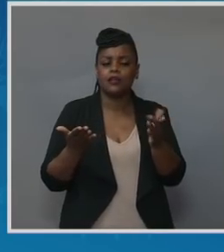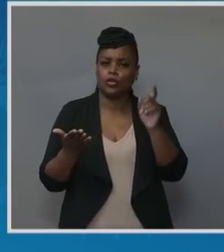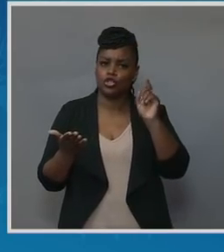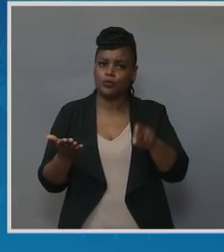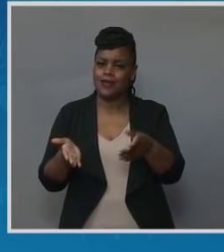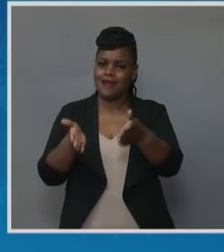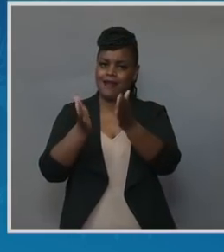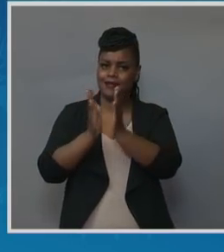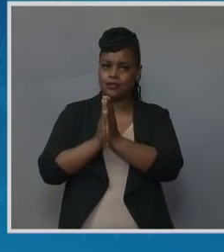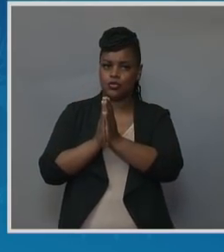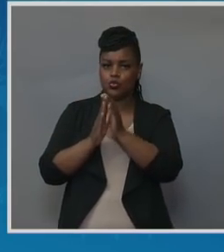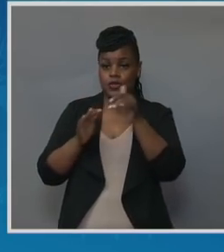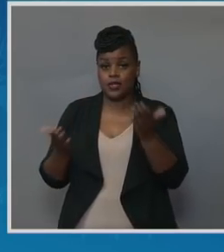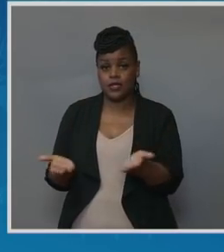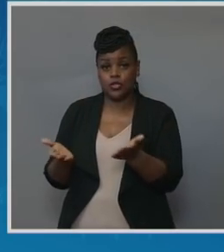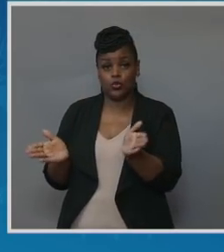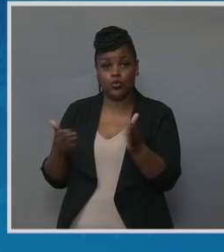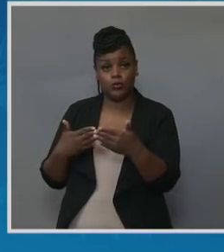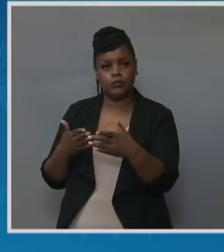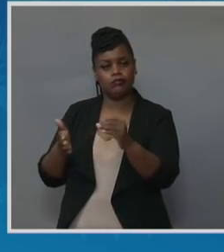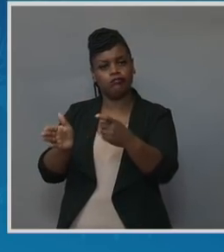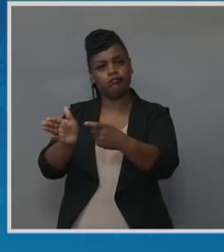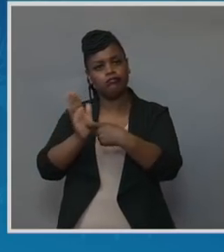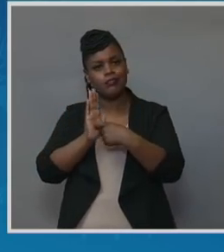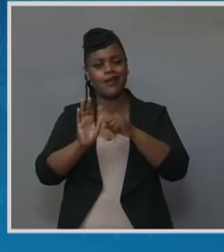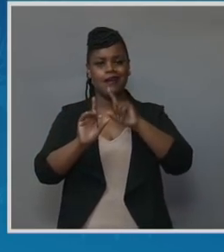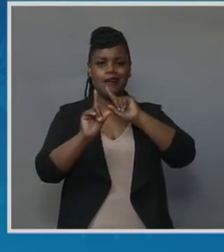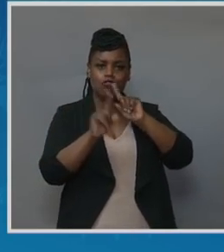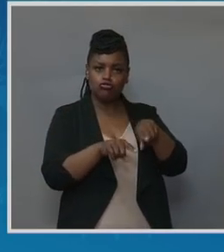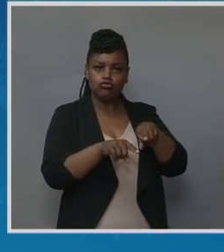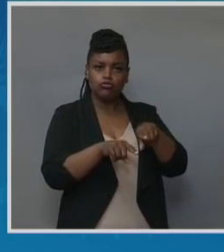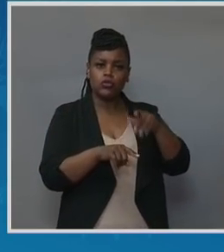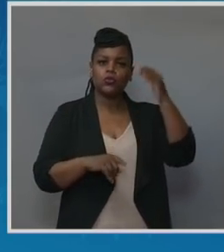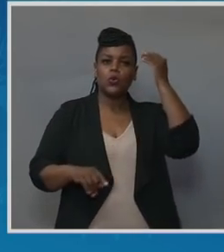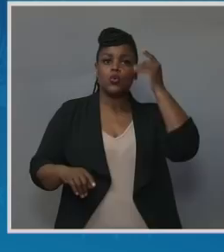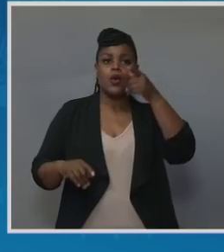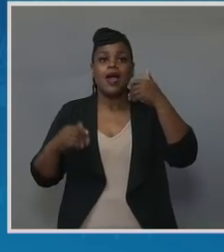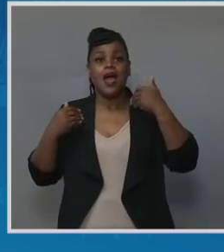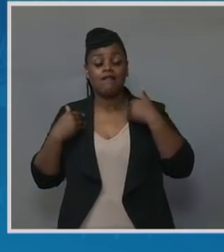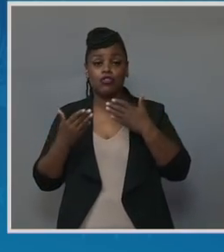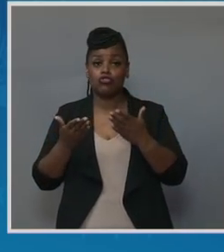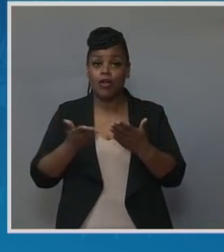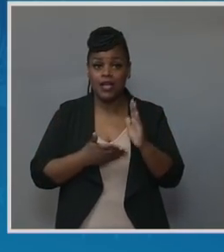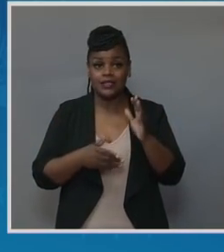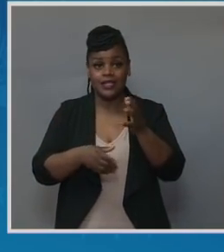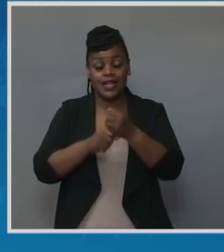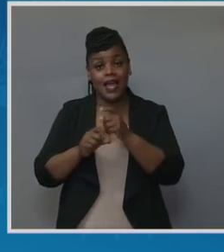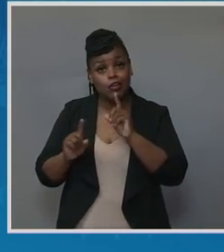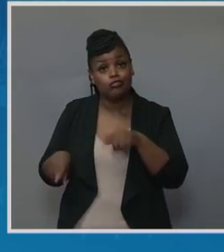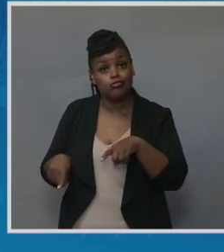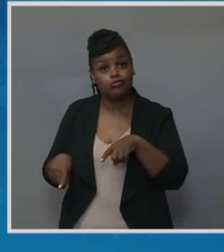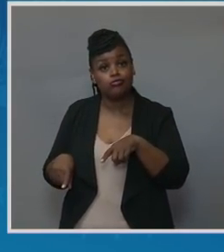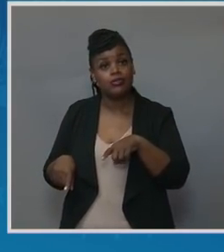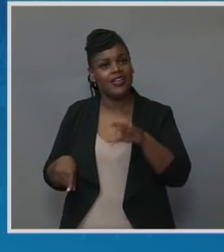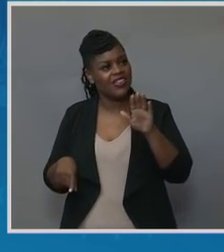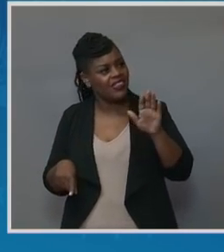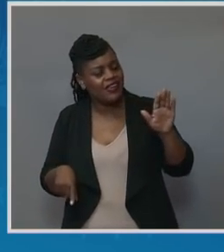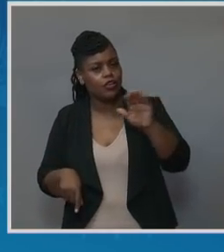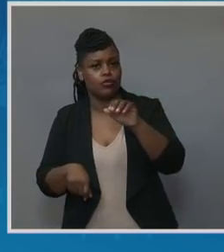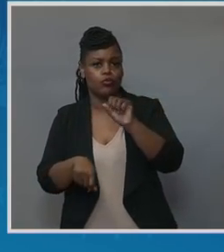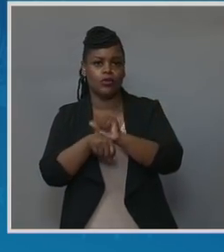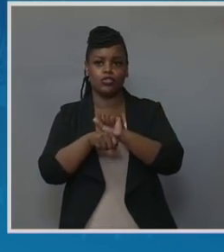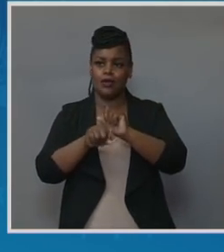you were in that room and demanding the answer and know you have a right to get the answer. It is their job to answer